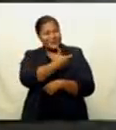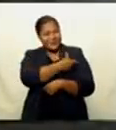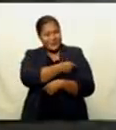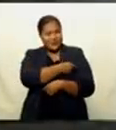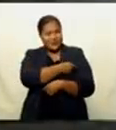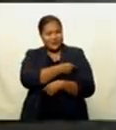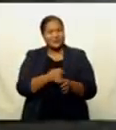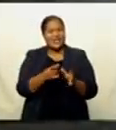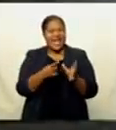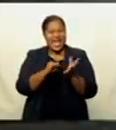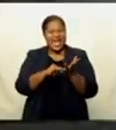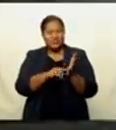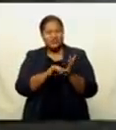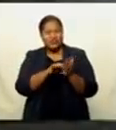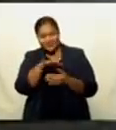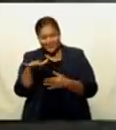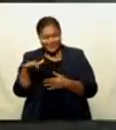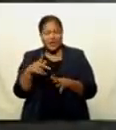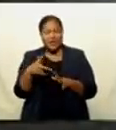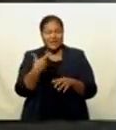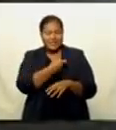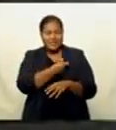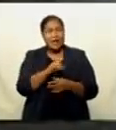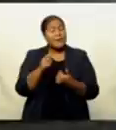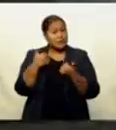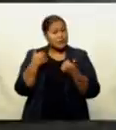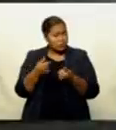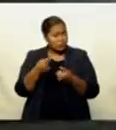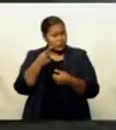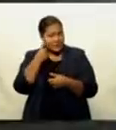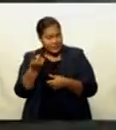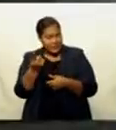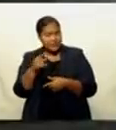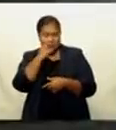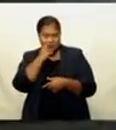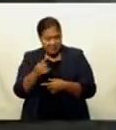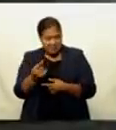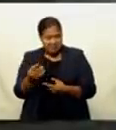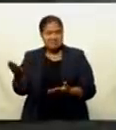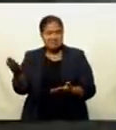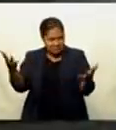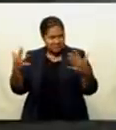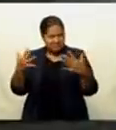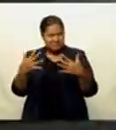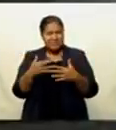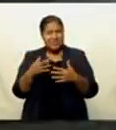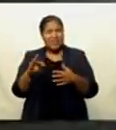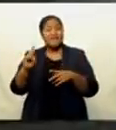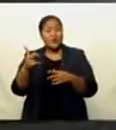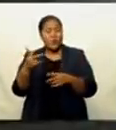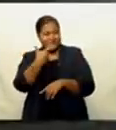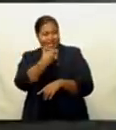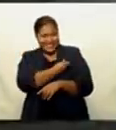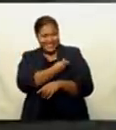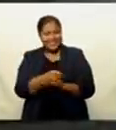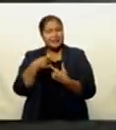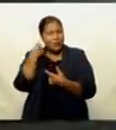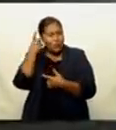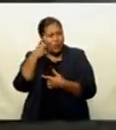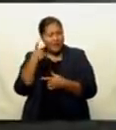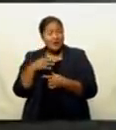the AstraZeneca vaccine. It was a good note that there were people coming in for the vaccination. Also,